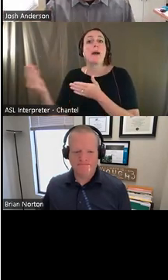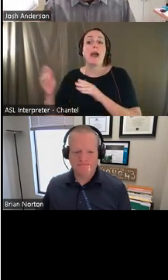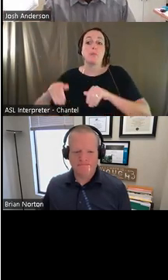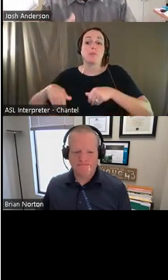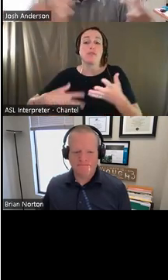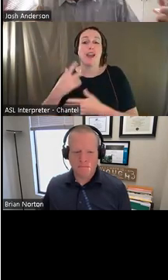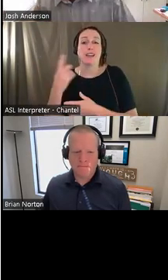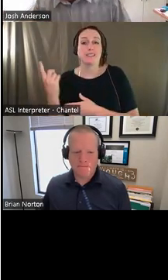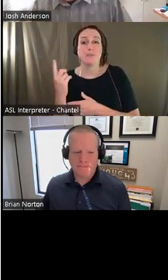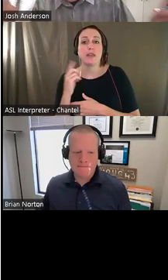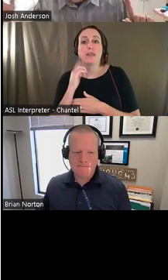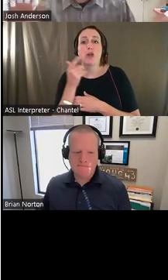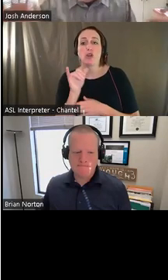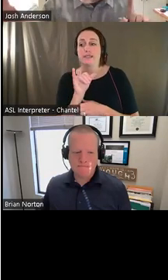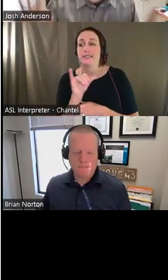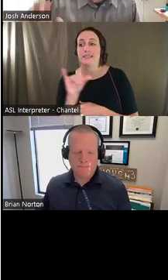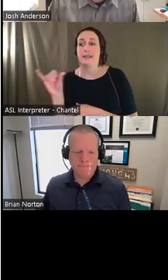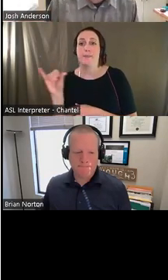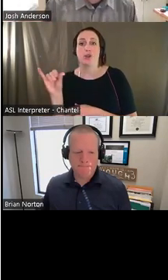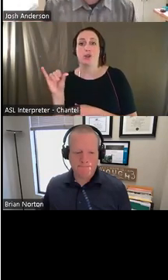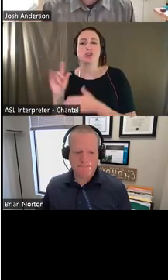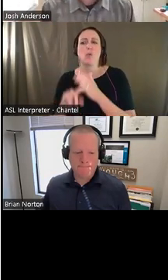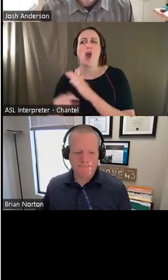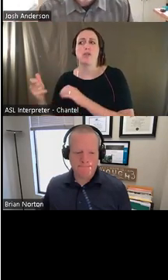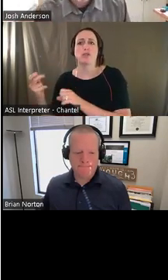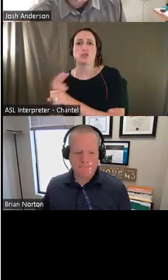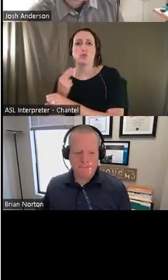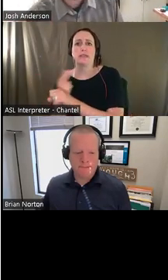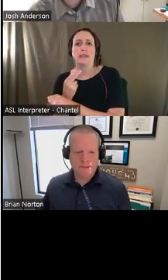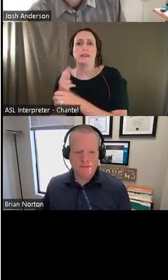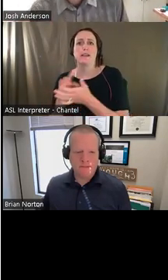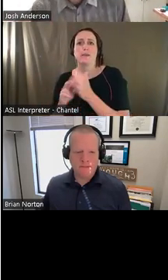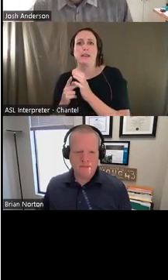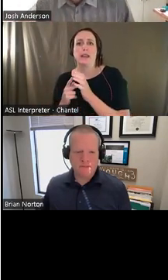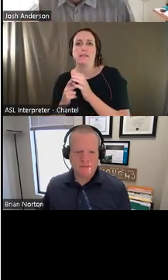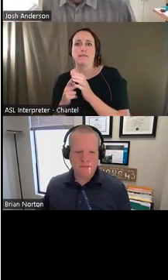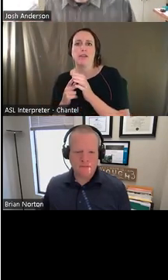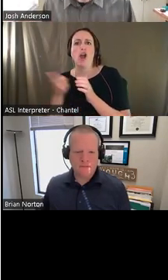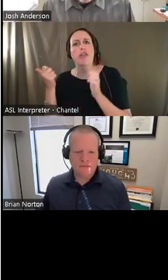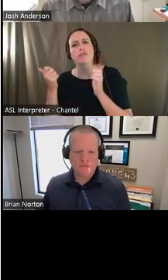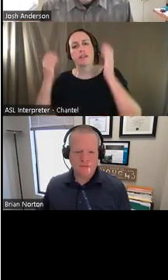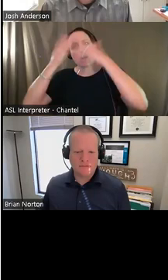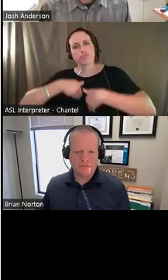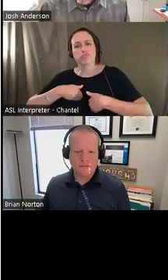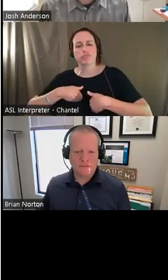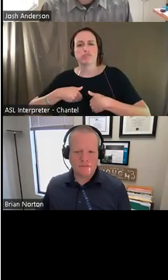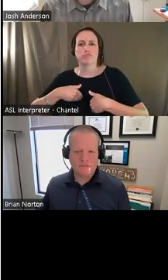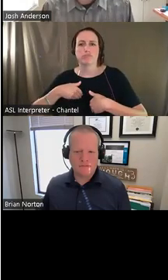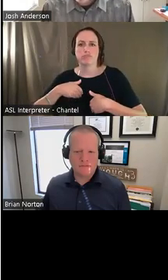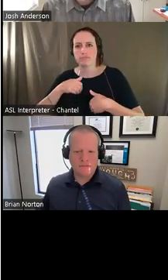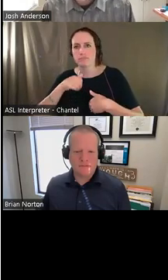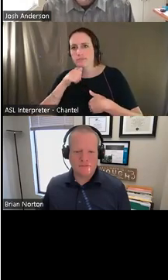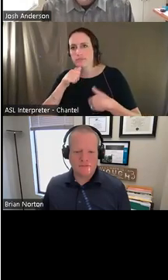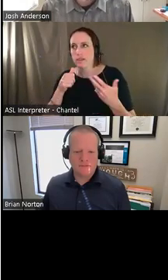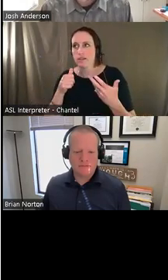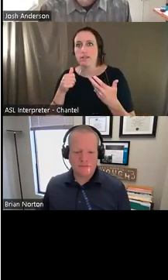isn't singled out, isn't using something kind of different than everyone else, they're much more likely to actually use it on